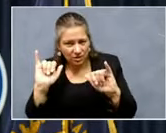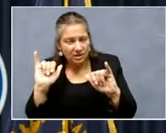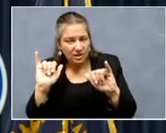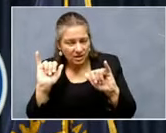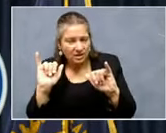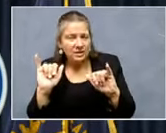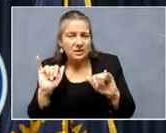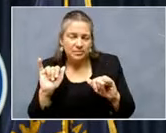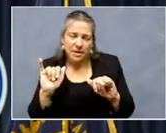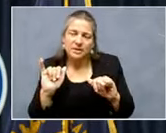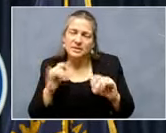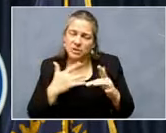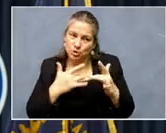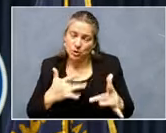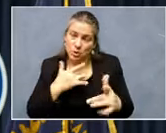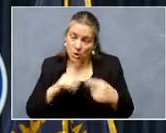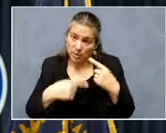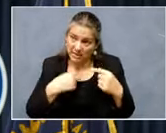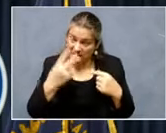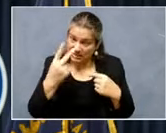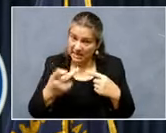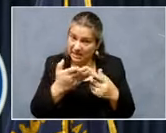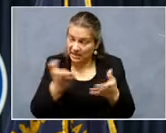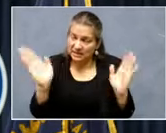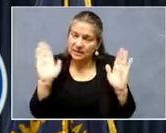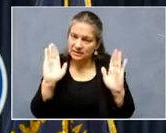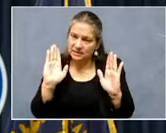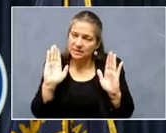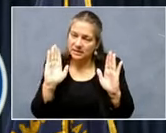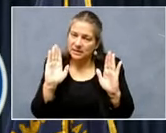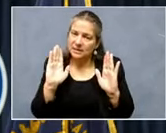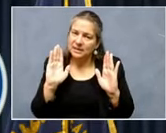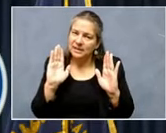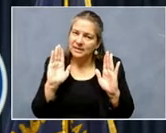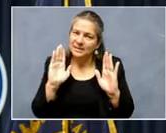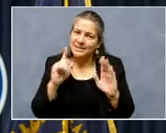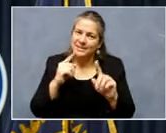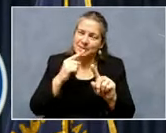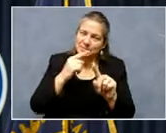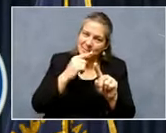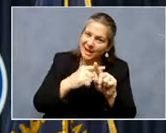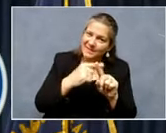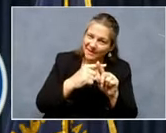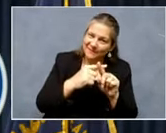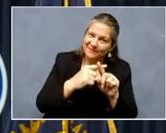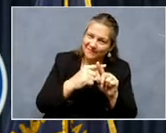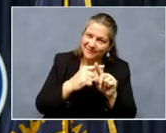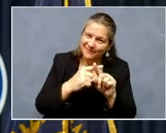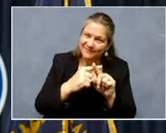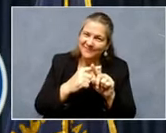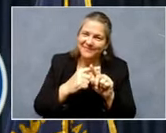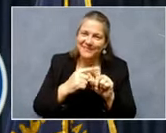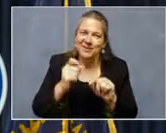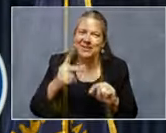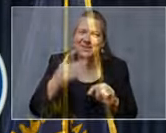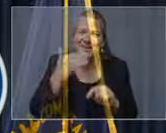certainly the trends we are seeing are, uh, positively negative, which is a real good thing in this pandemic. Thank y'all.